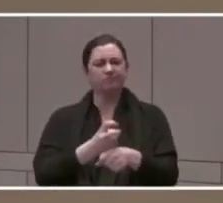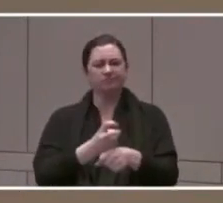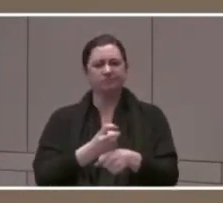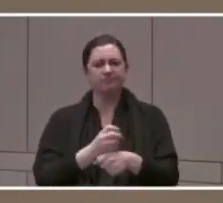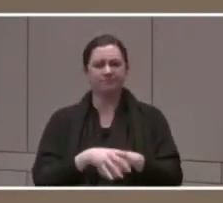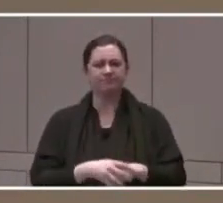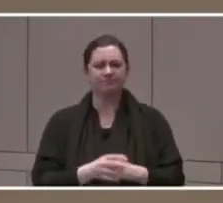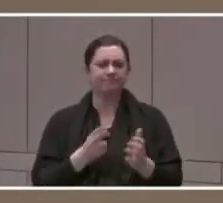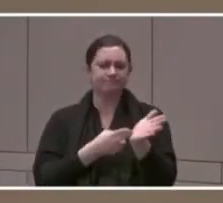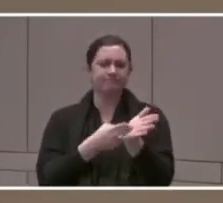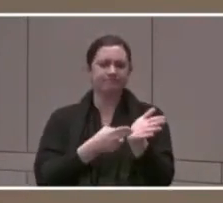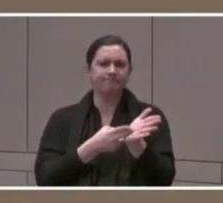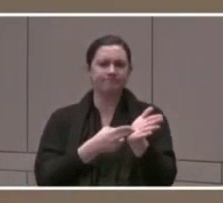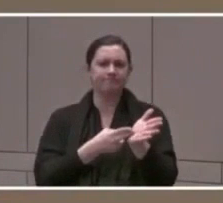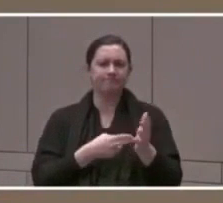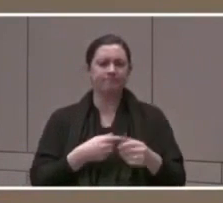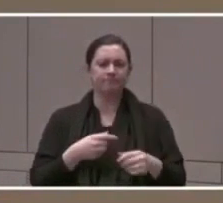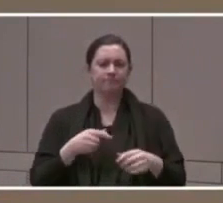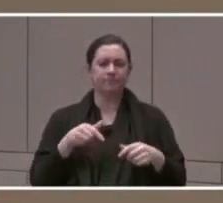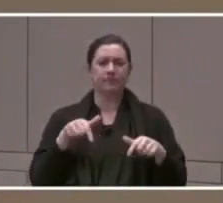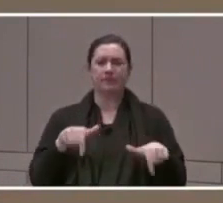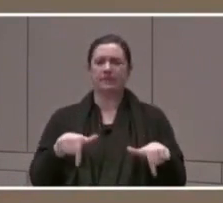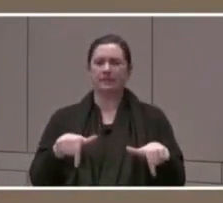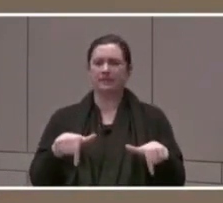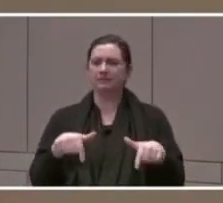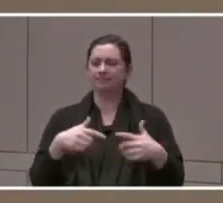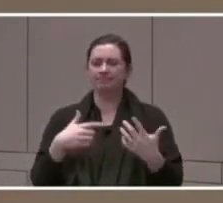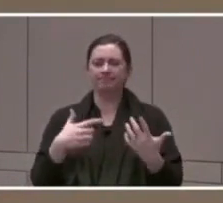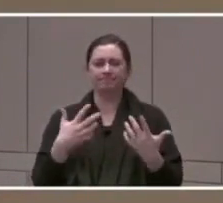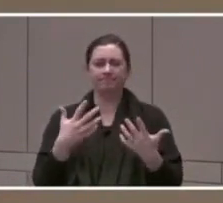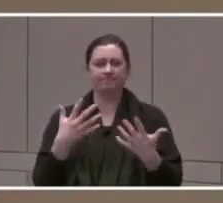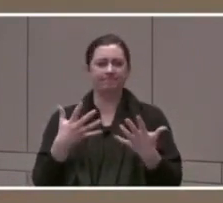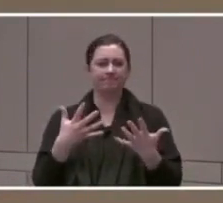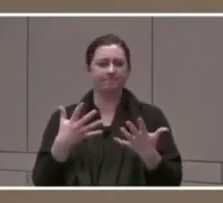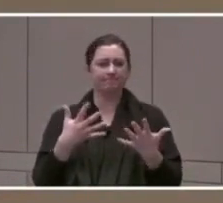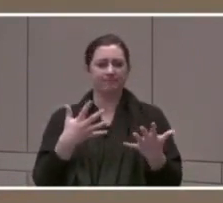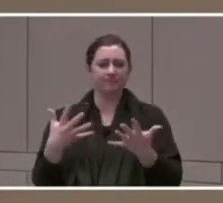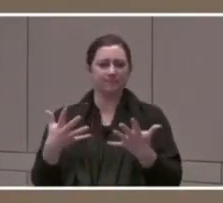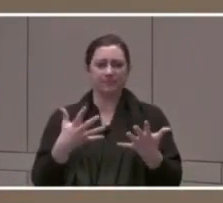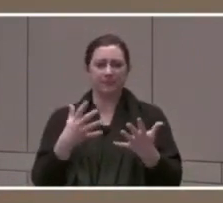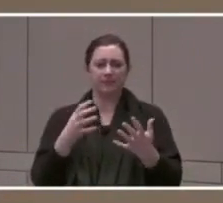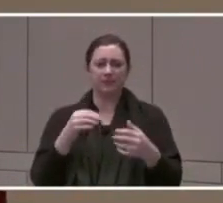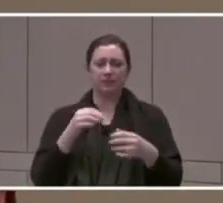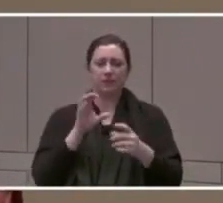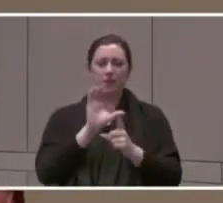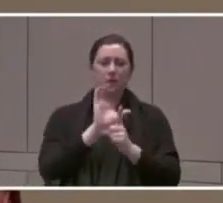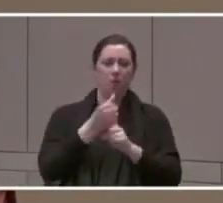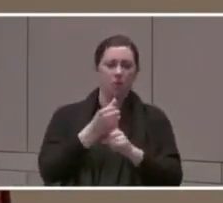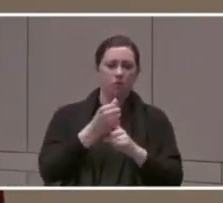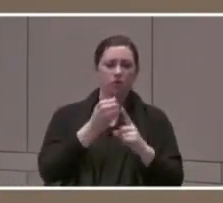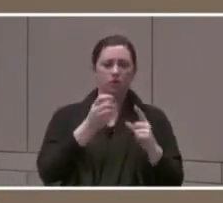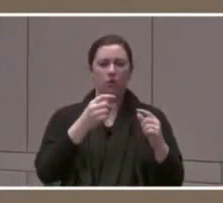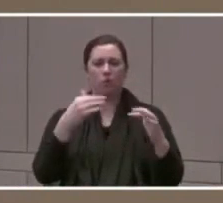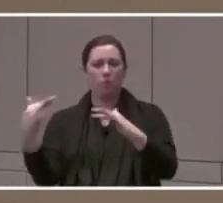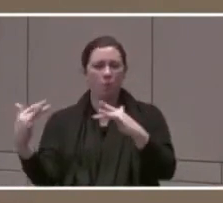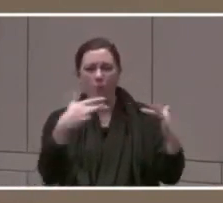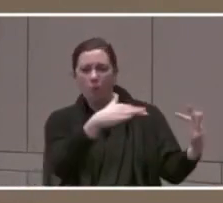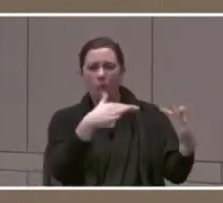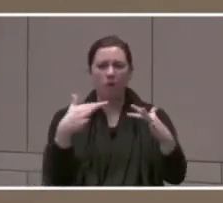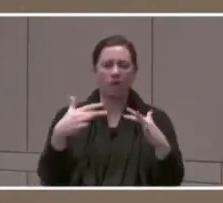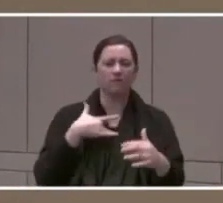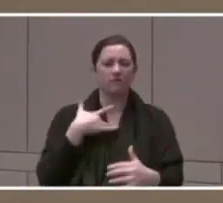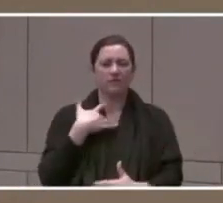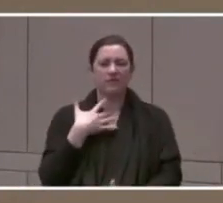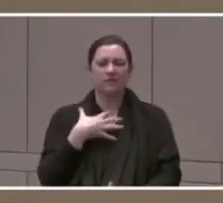Um, I really hate it that, uh, the culture wars are, are brought in here. Um,